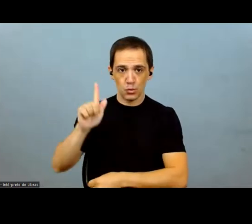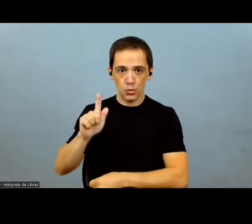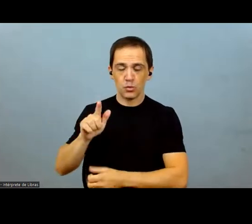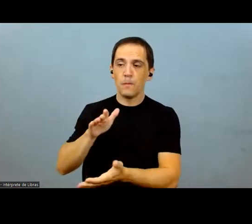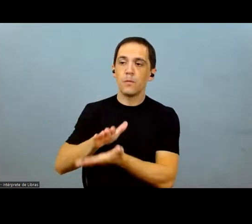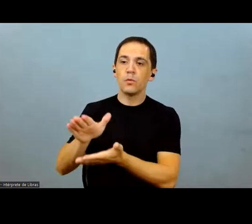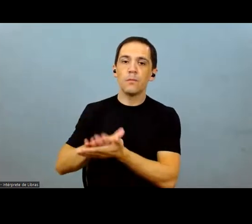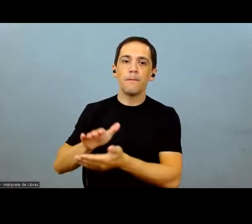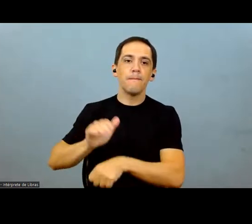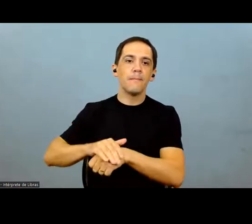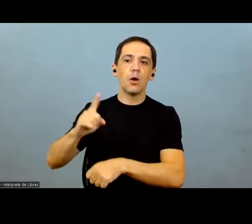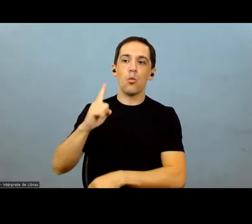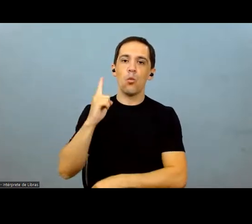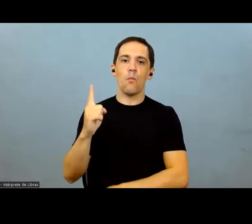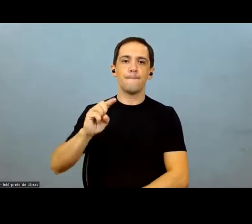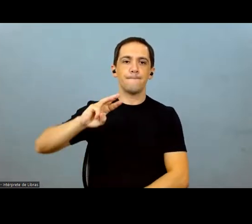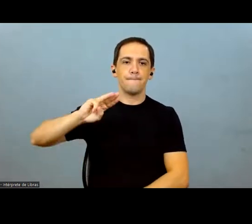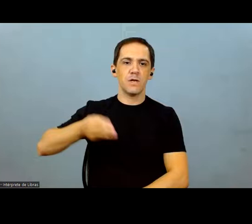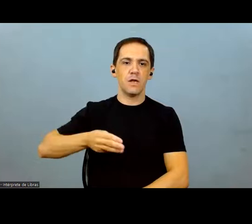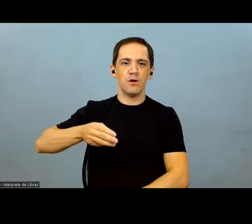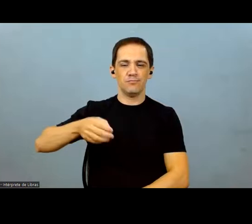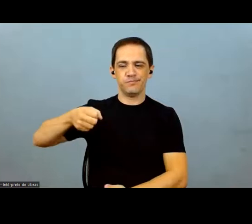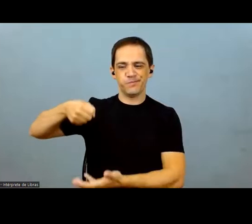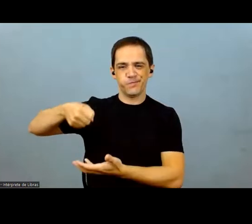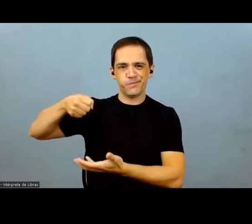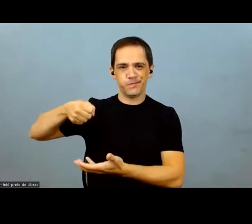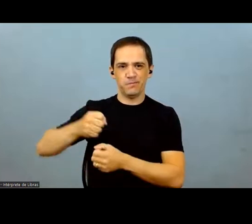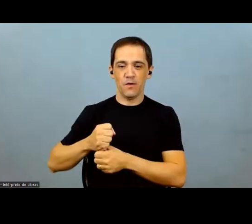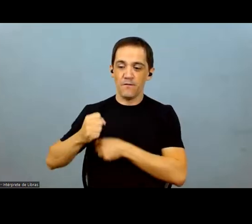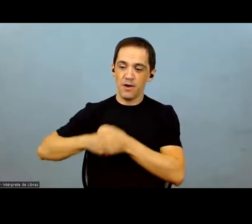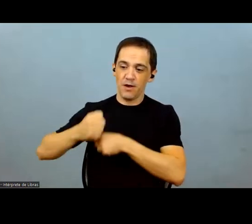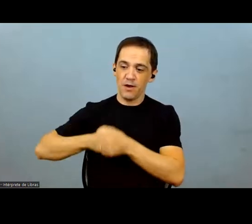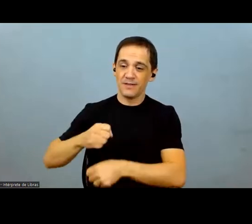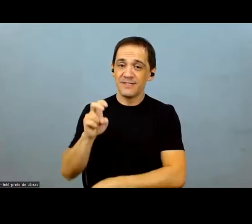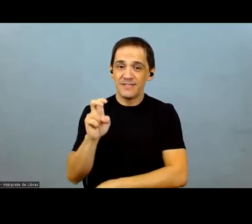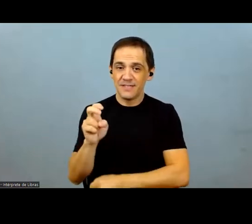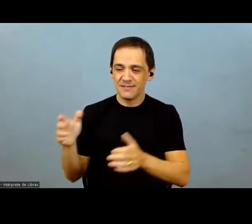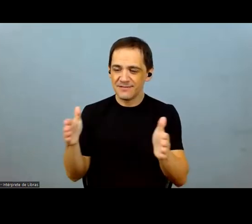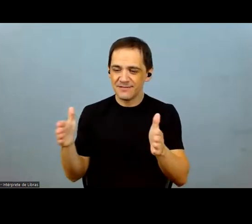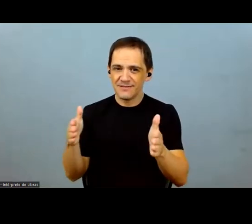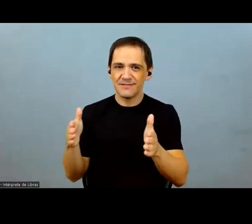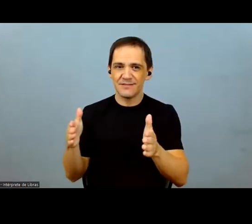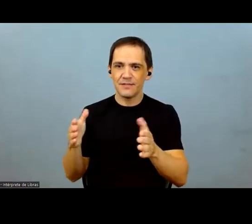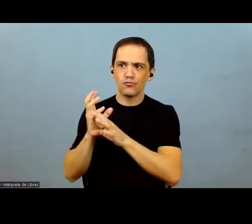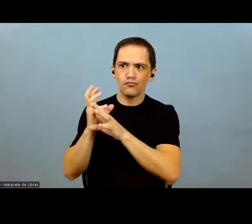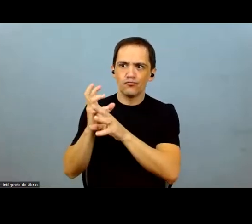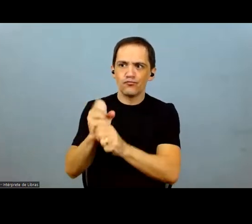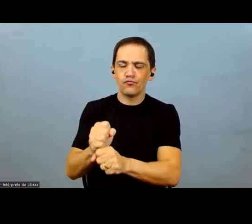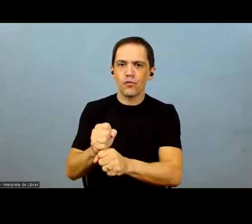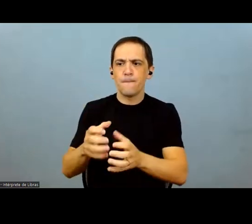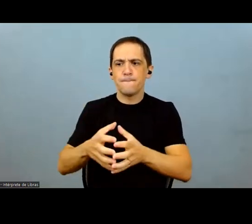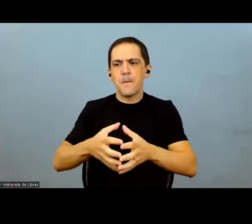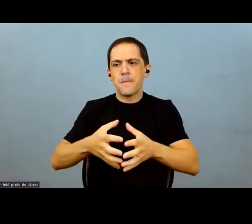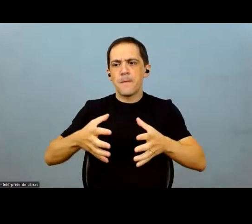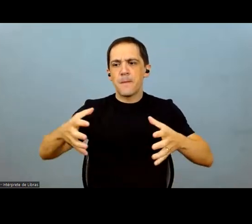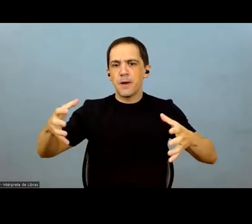plant in Mato Grosso for us to produce one million more bags. So, it's going to be